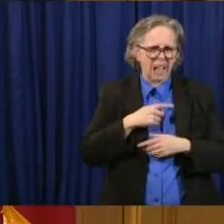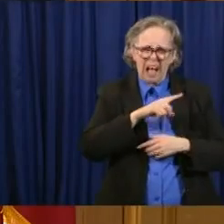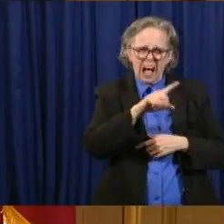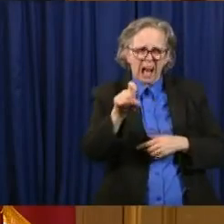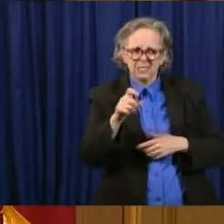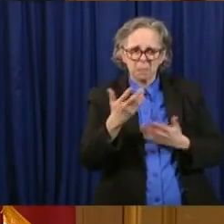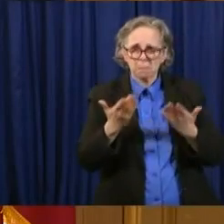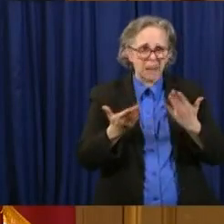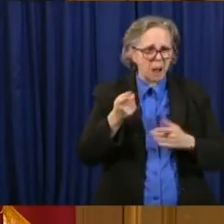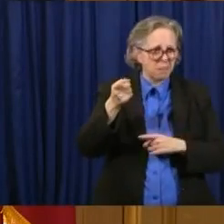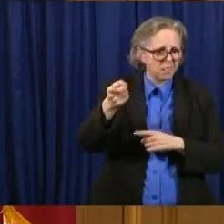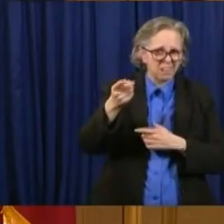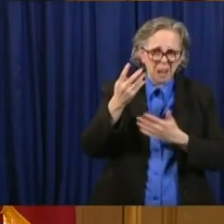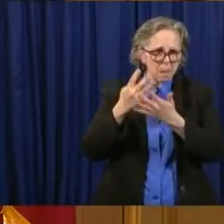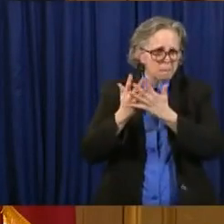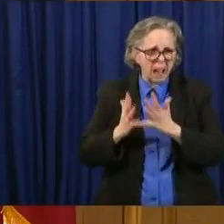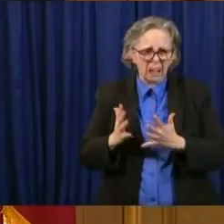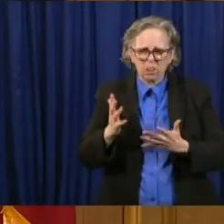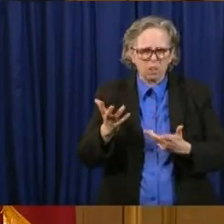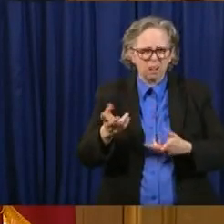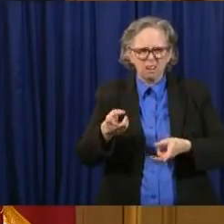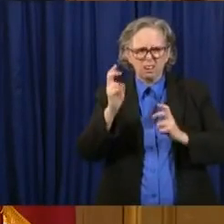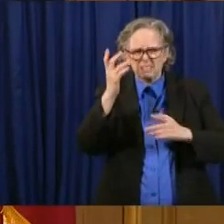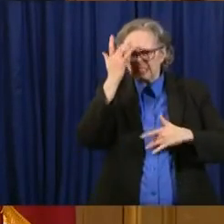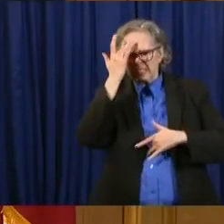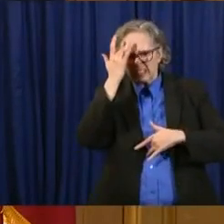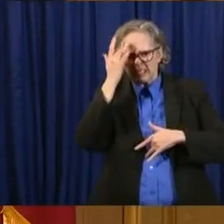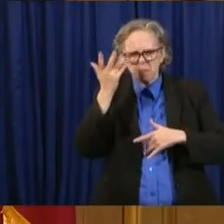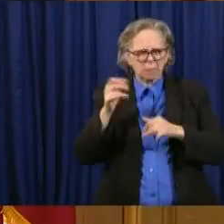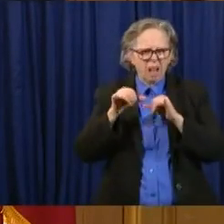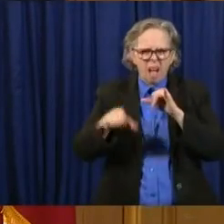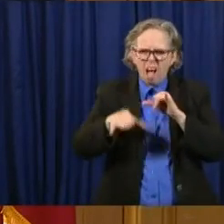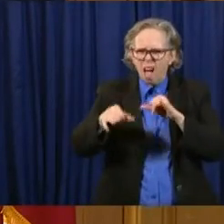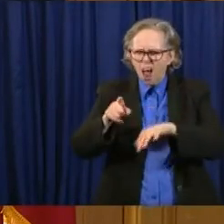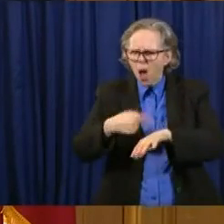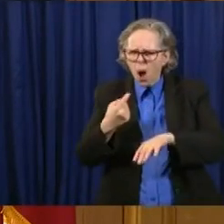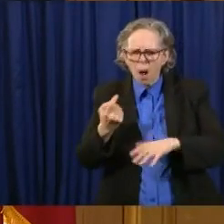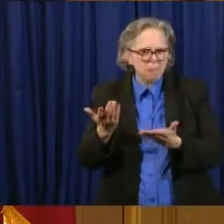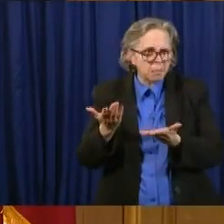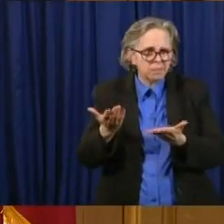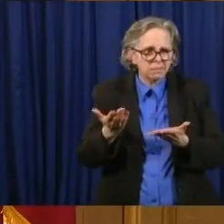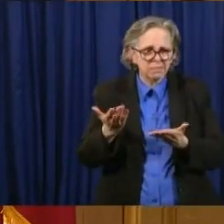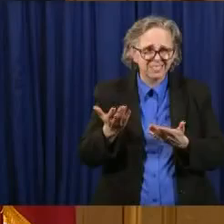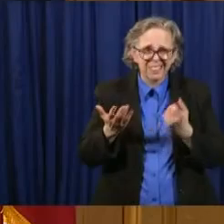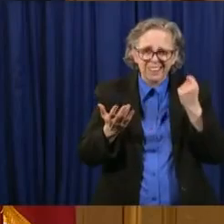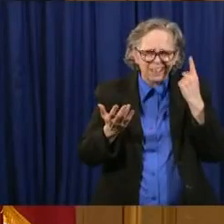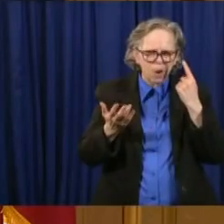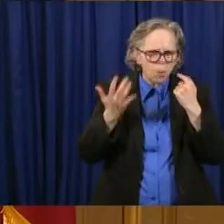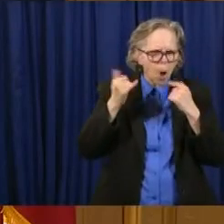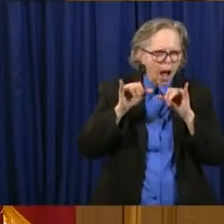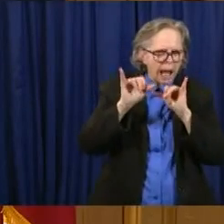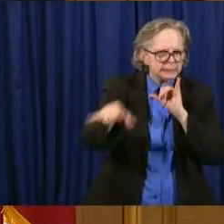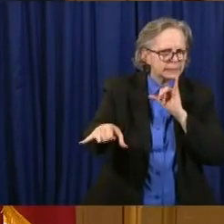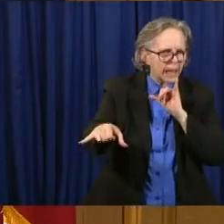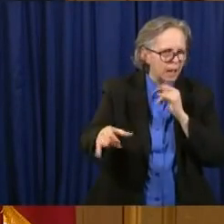And they've been in there, most of them for a long time. There's a reason they've been in there for a long time. So